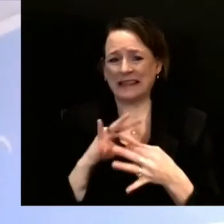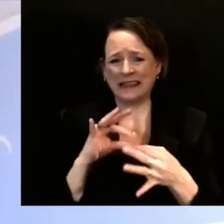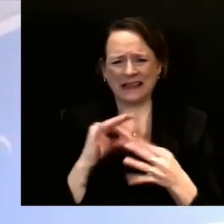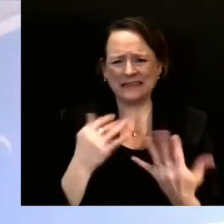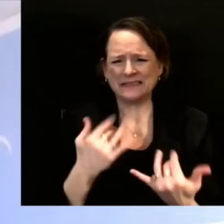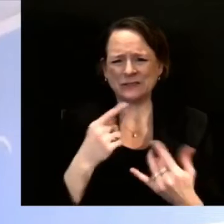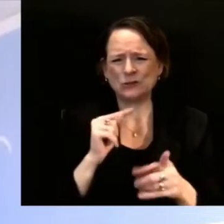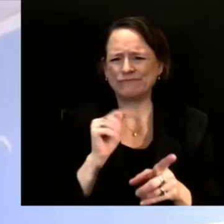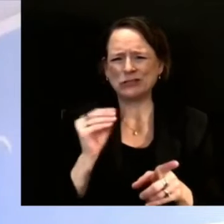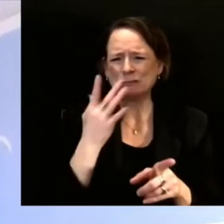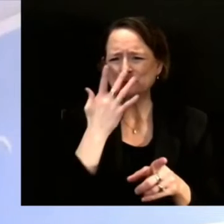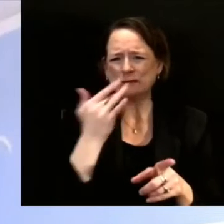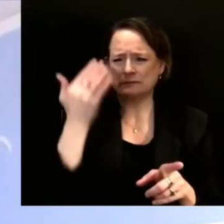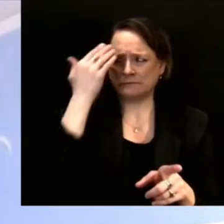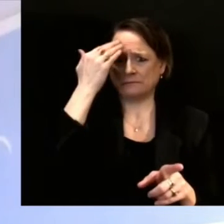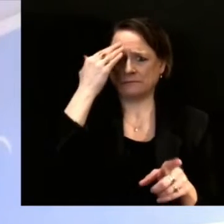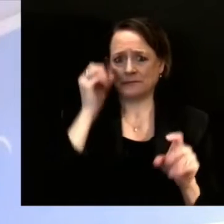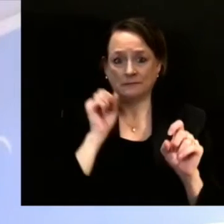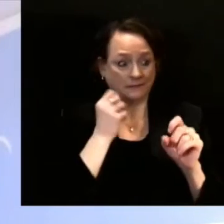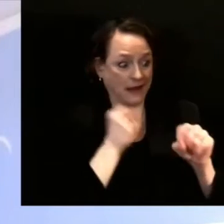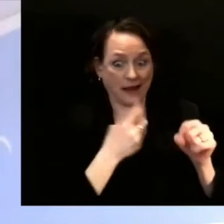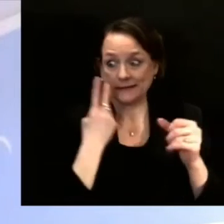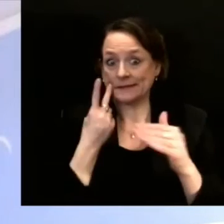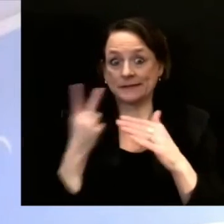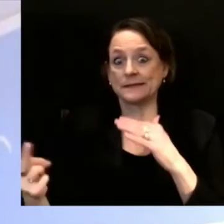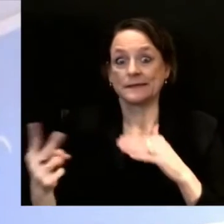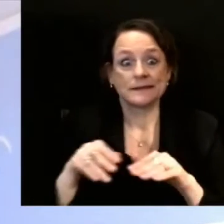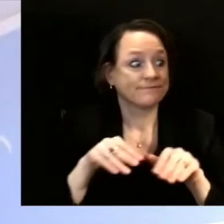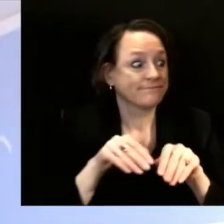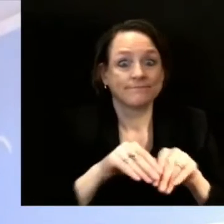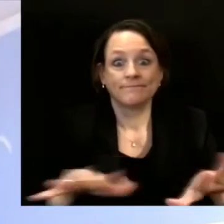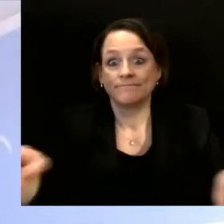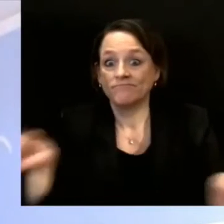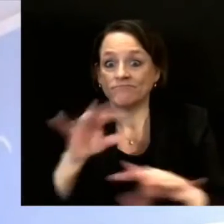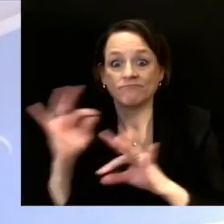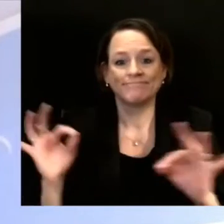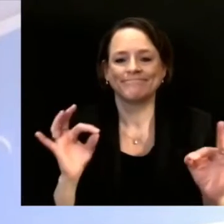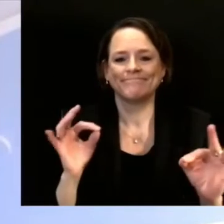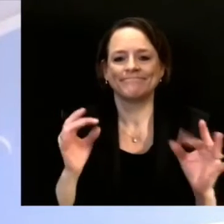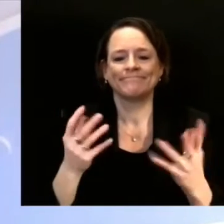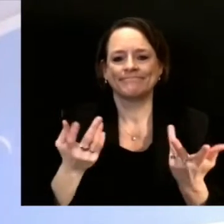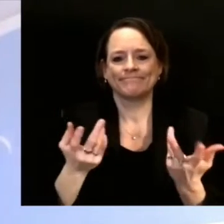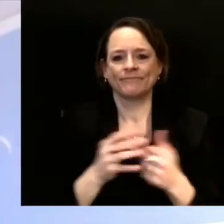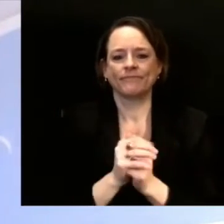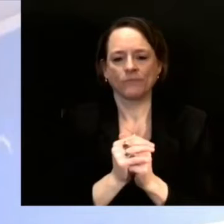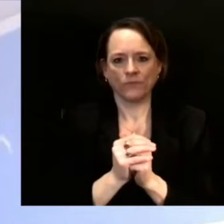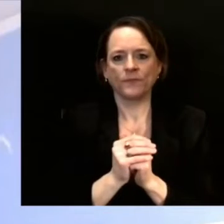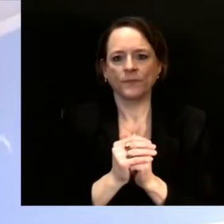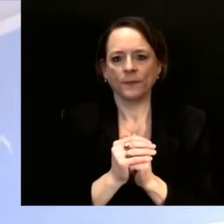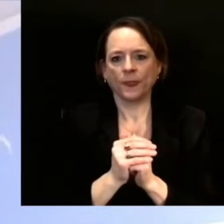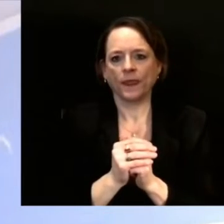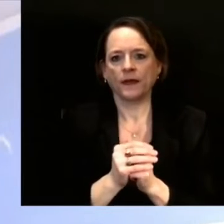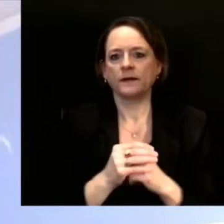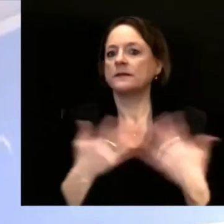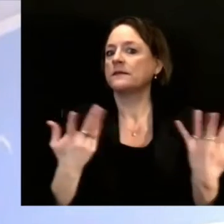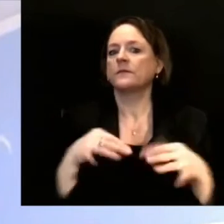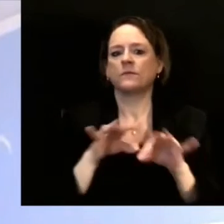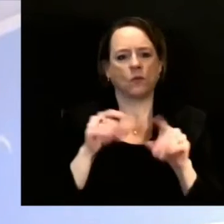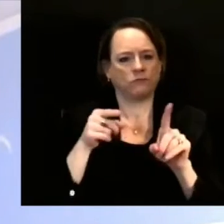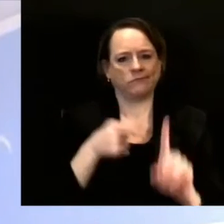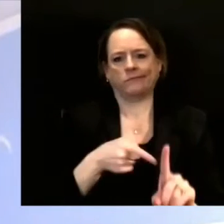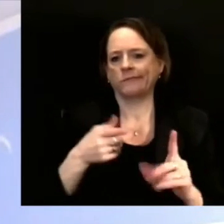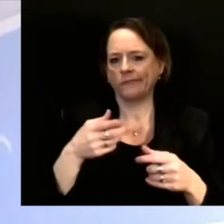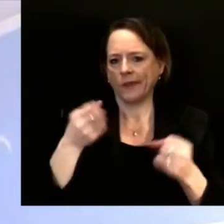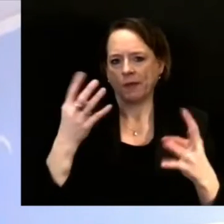for those folks to continue using the PPE and the protections that they have. And we certainly hope that this lends